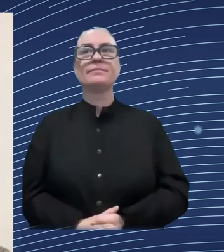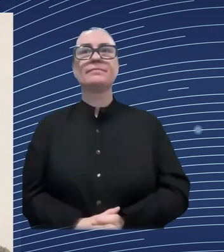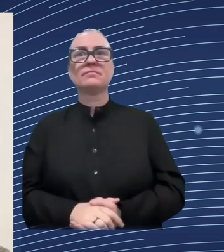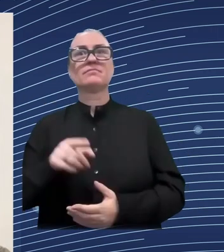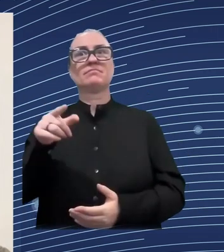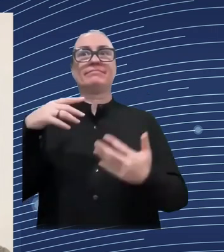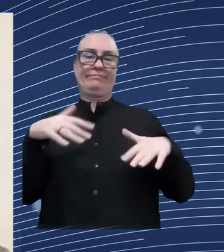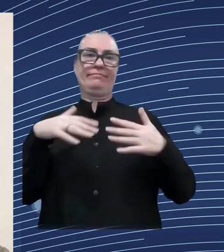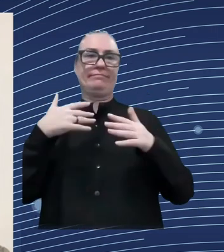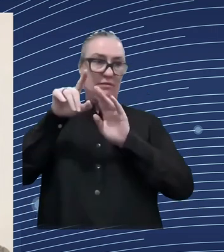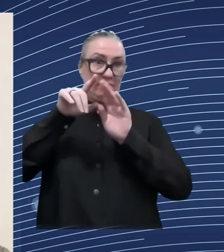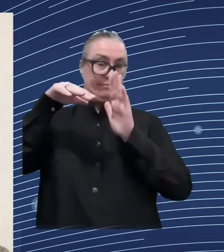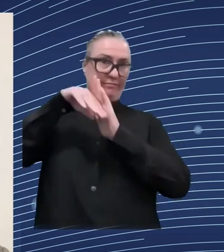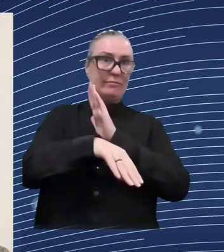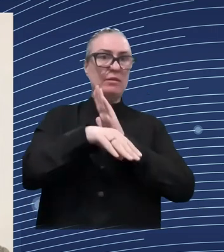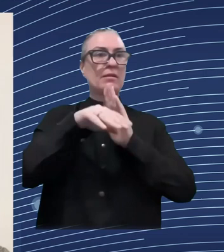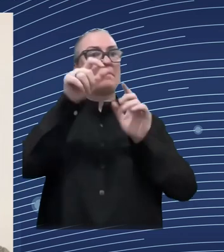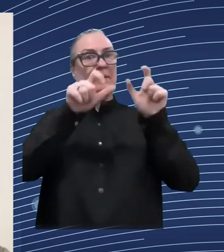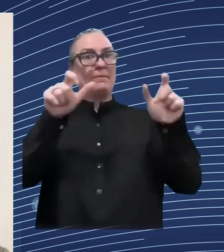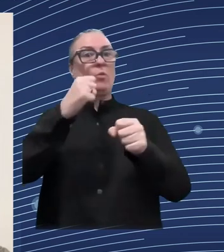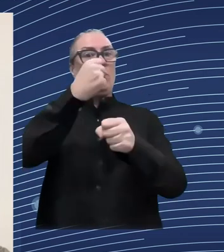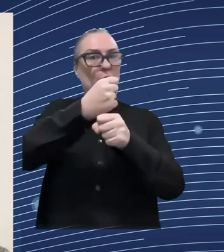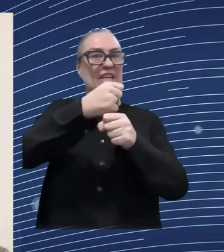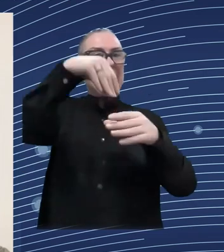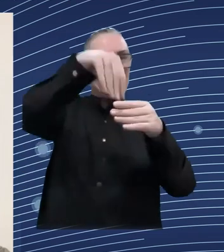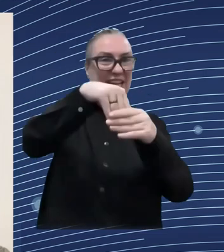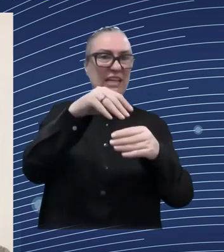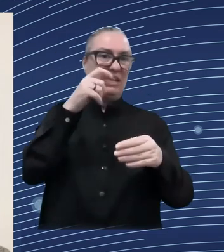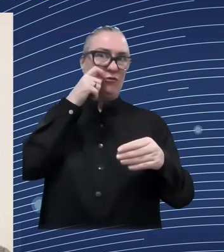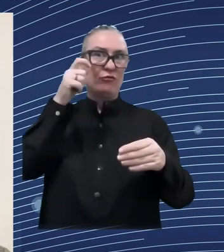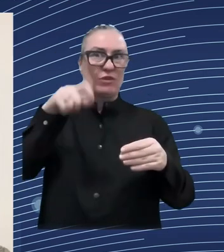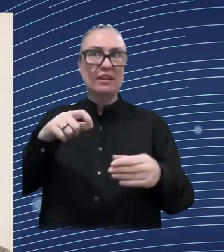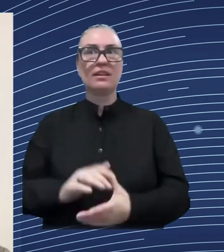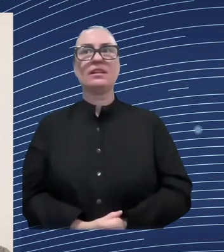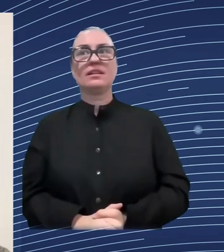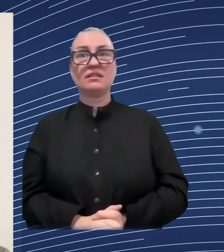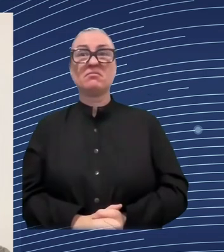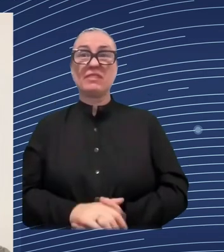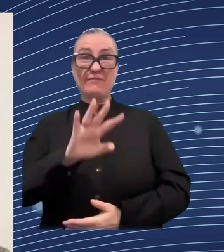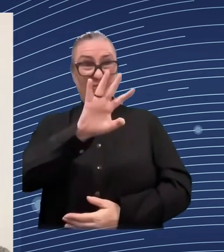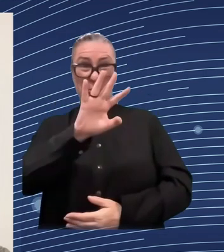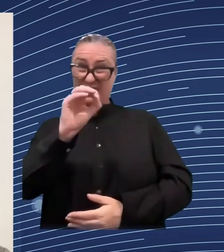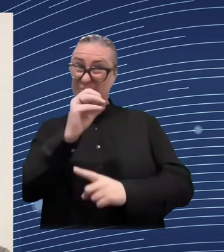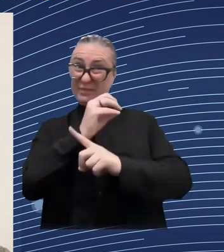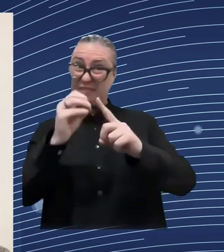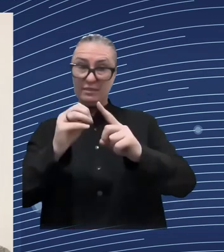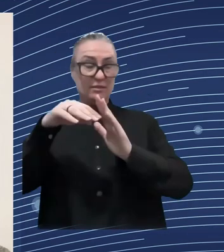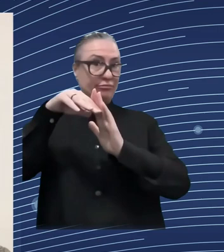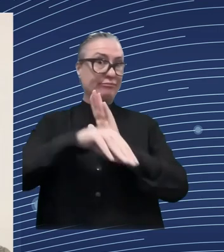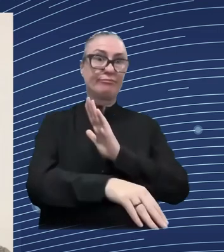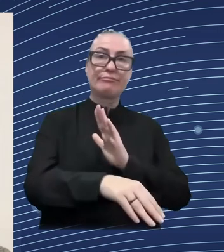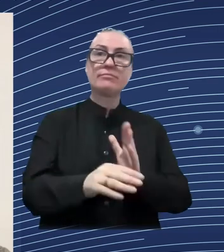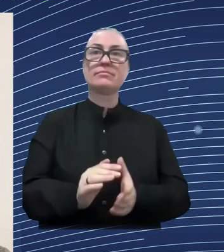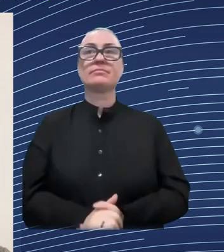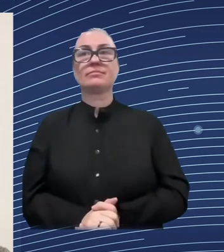how in these circumstances you can maintain um a skilled workforce make sure that you've got the right people doing um the right jobs